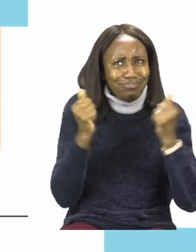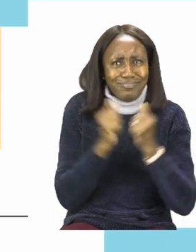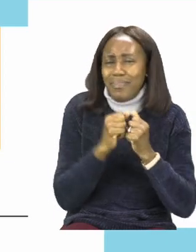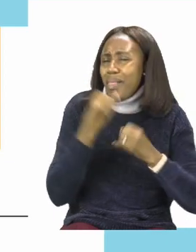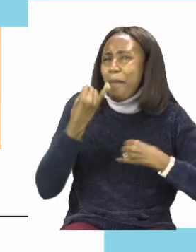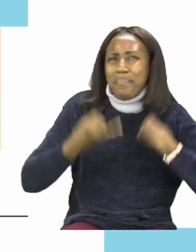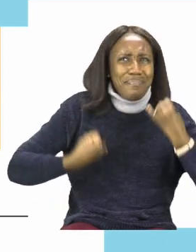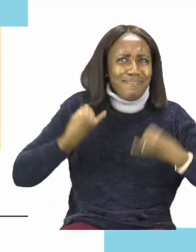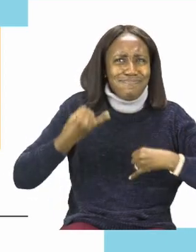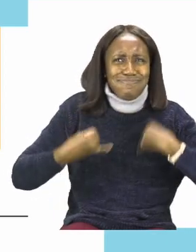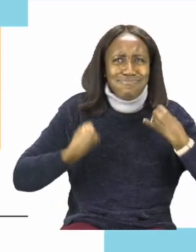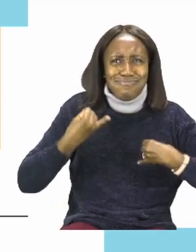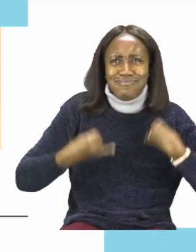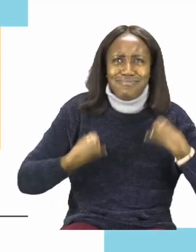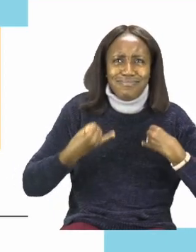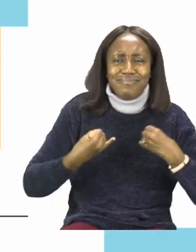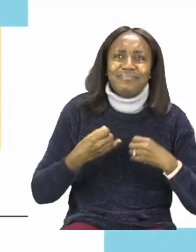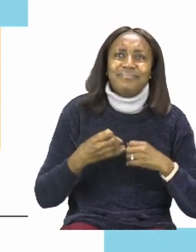together.